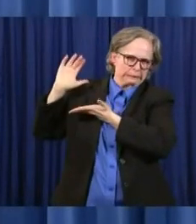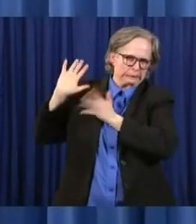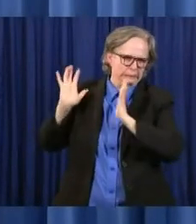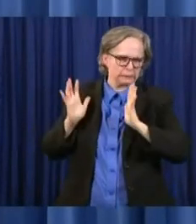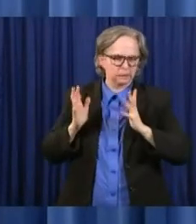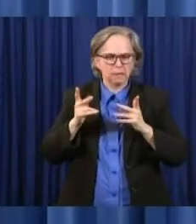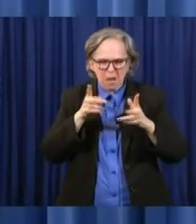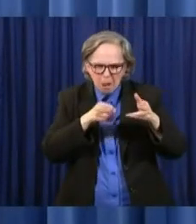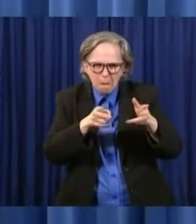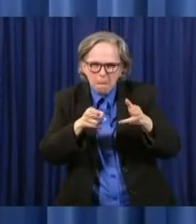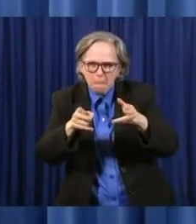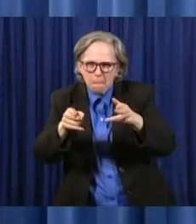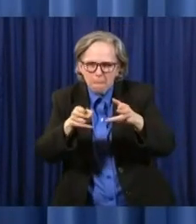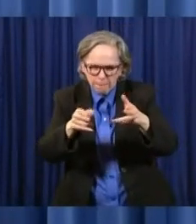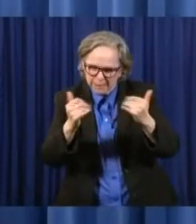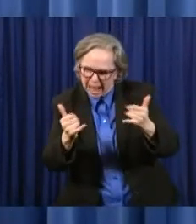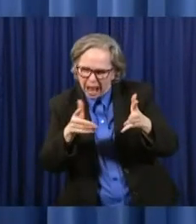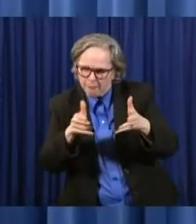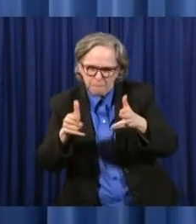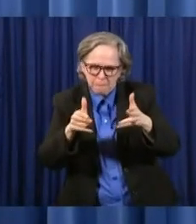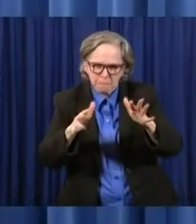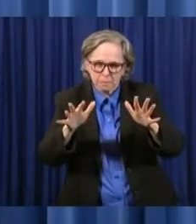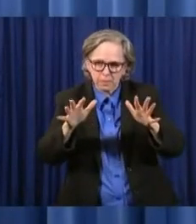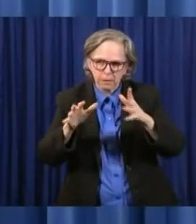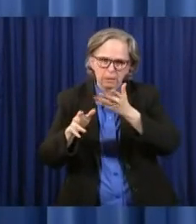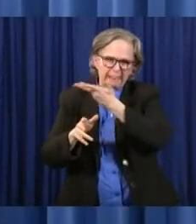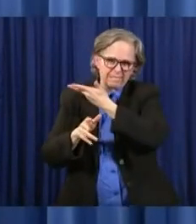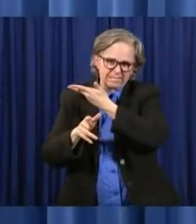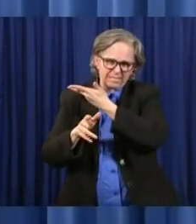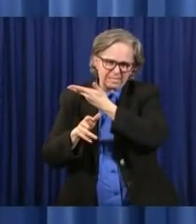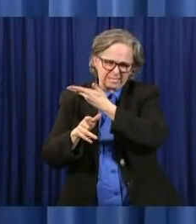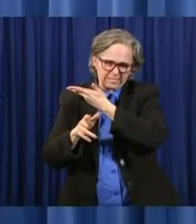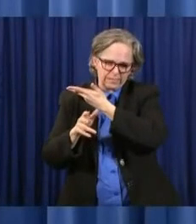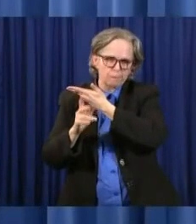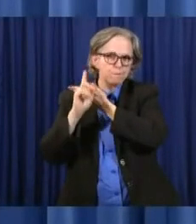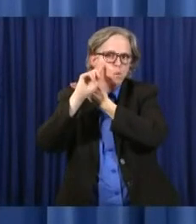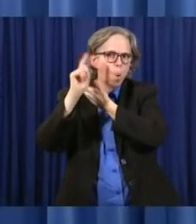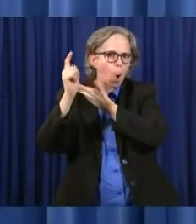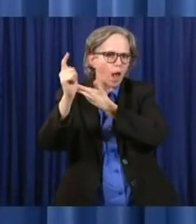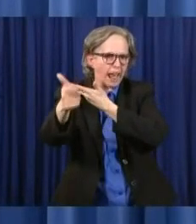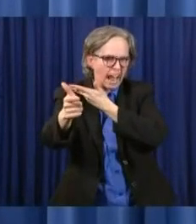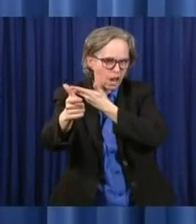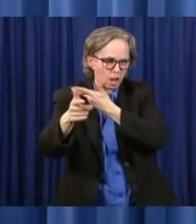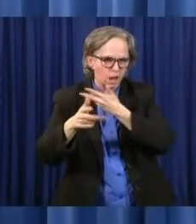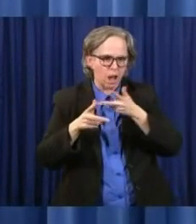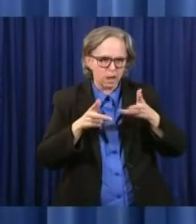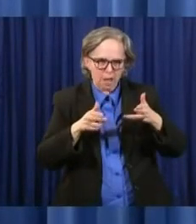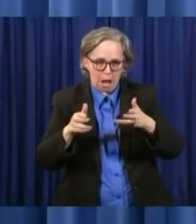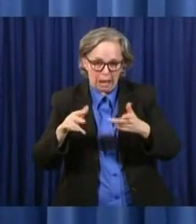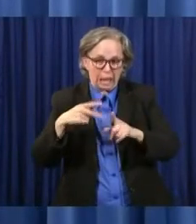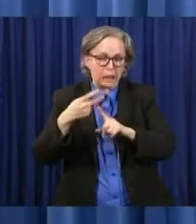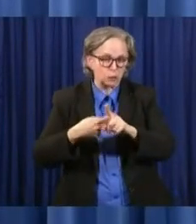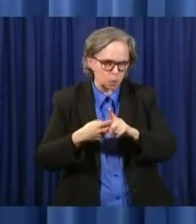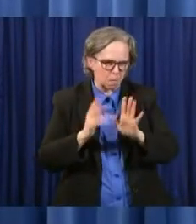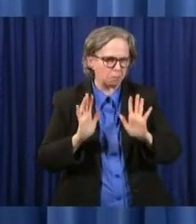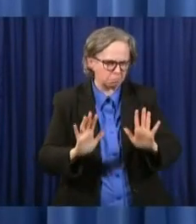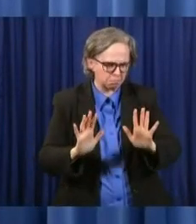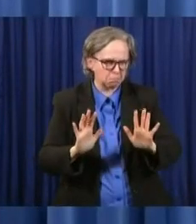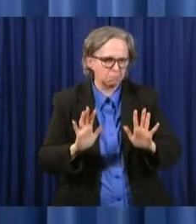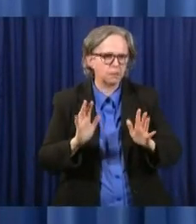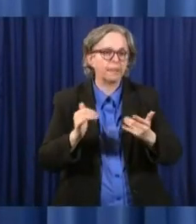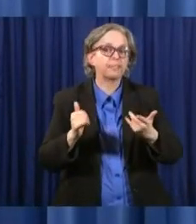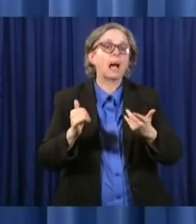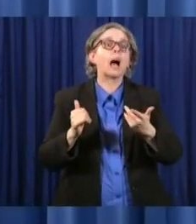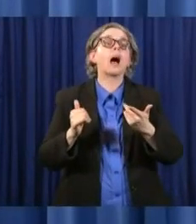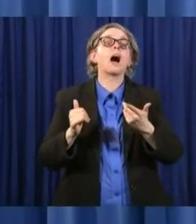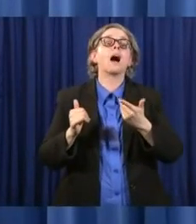these cuts now and take it out of this next two months. And then take that Rainy Day Fund and spread over the next